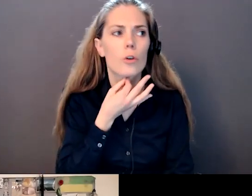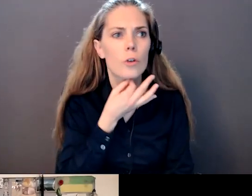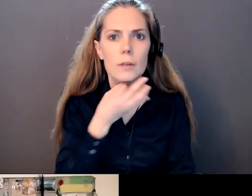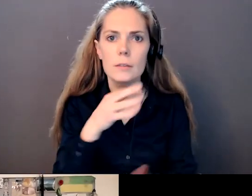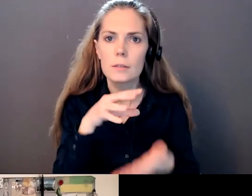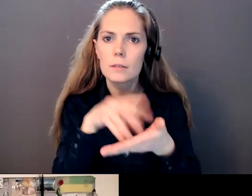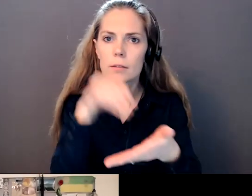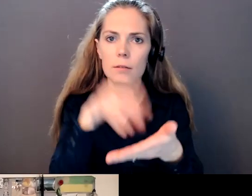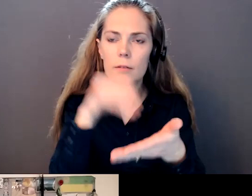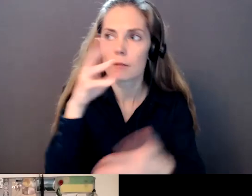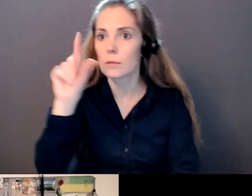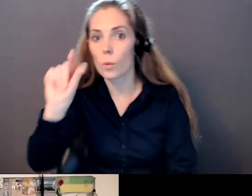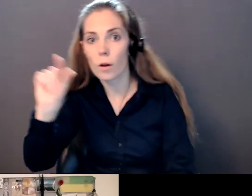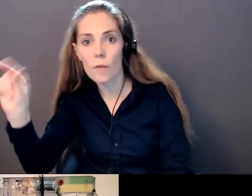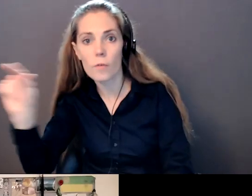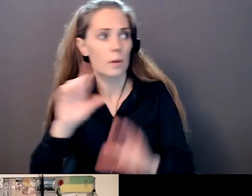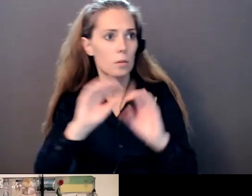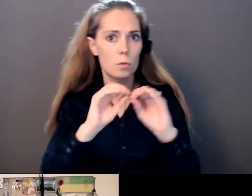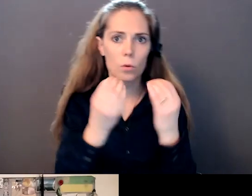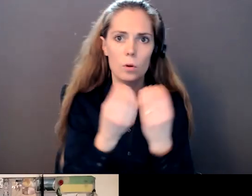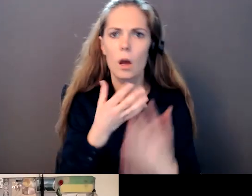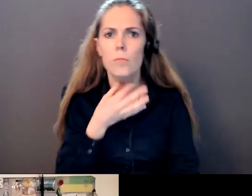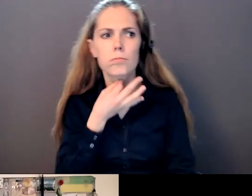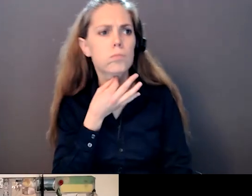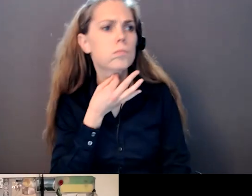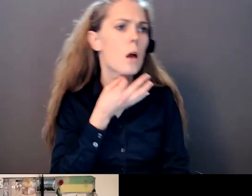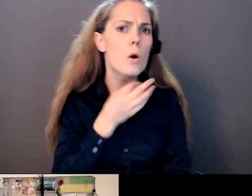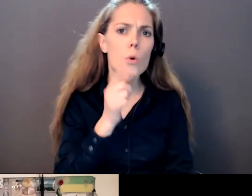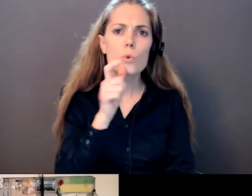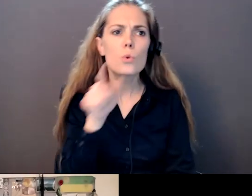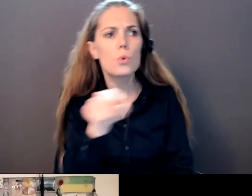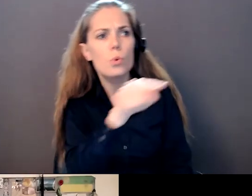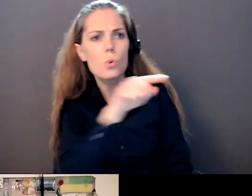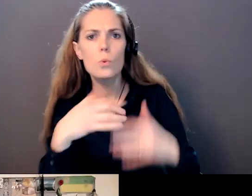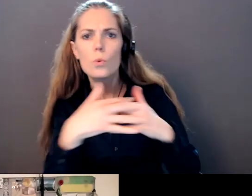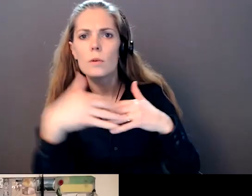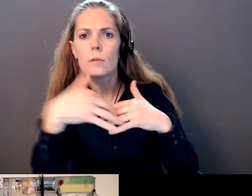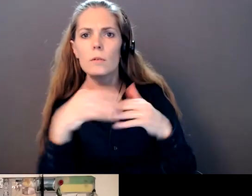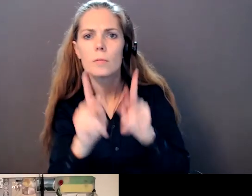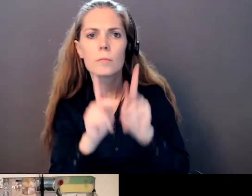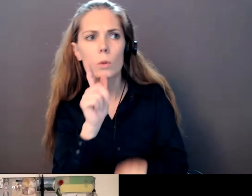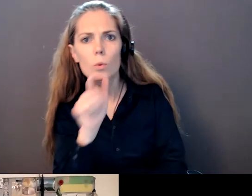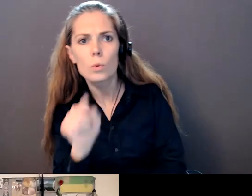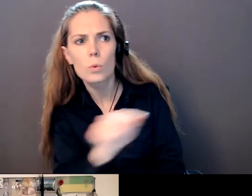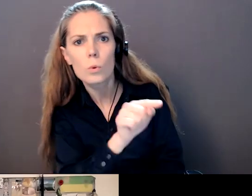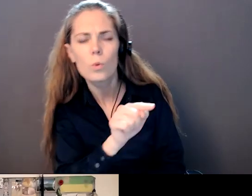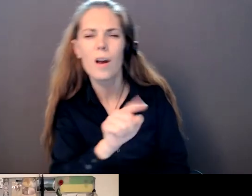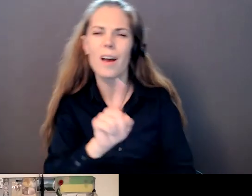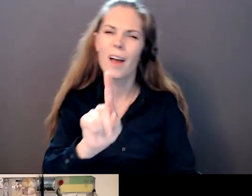community, in their urban centers, and be part of a bigger picture. And not only again during time of crisis, because that never works,